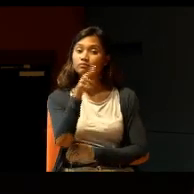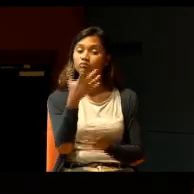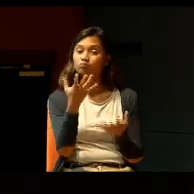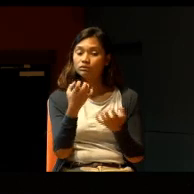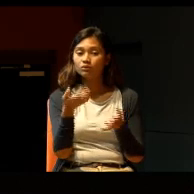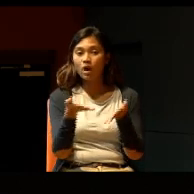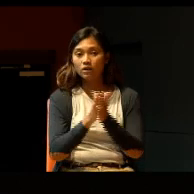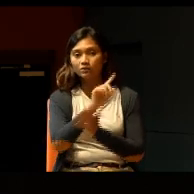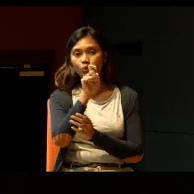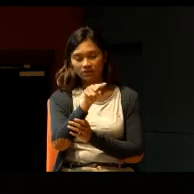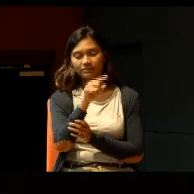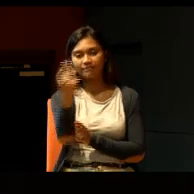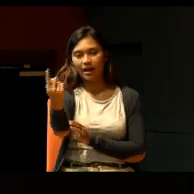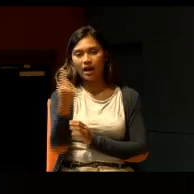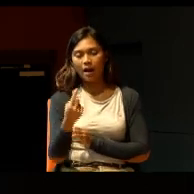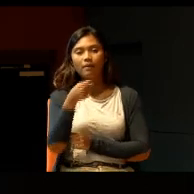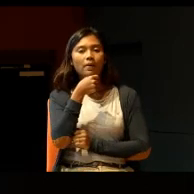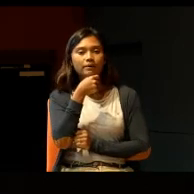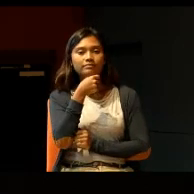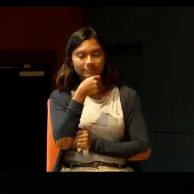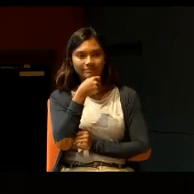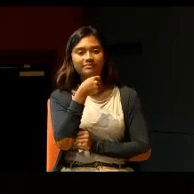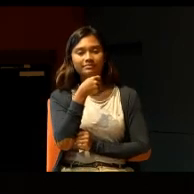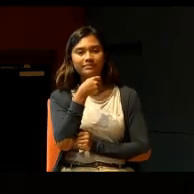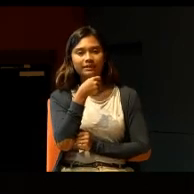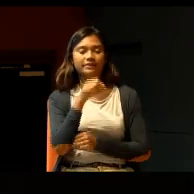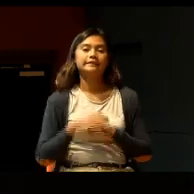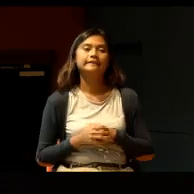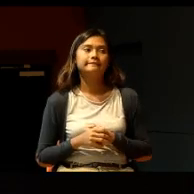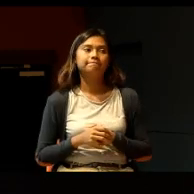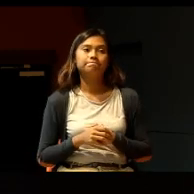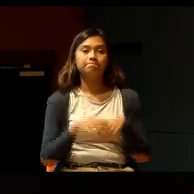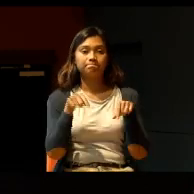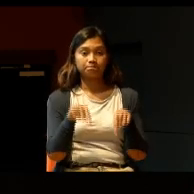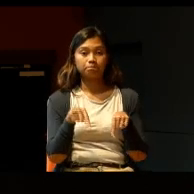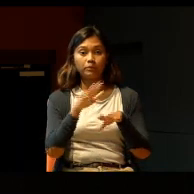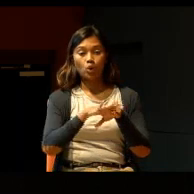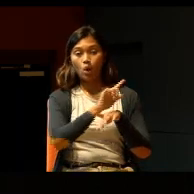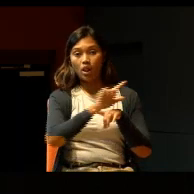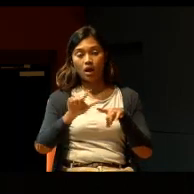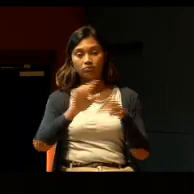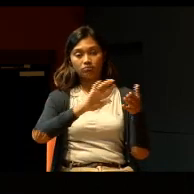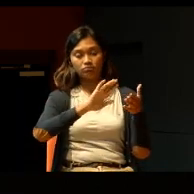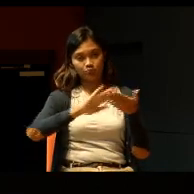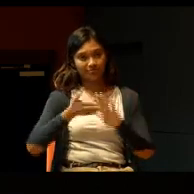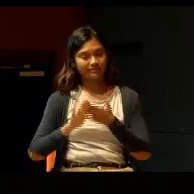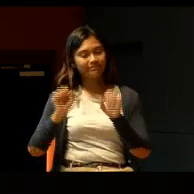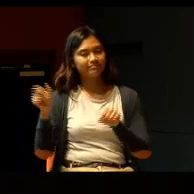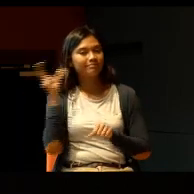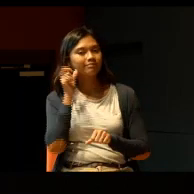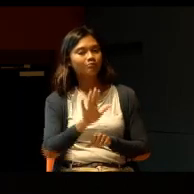please make your way to the microphones placed along the aisles and speak directly into them. This is so the online community is able to hear your question.